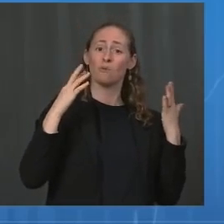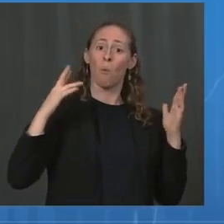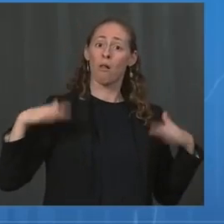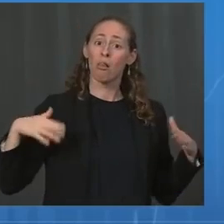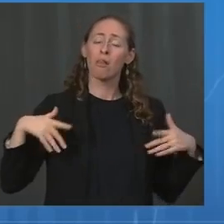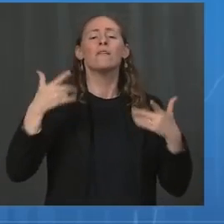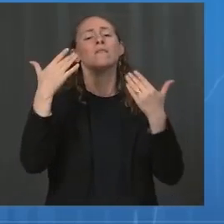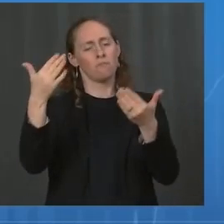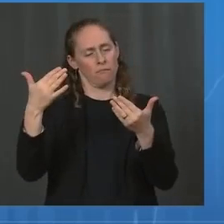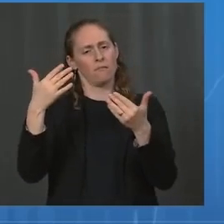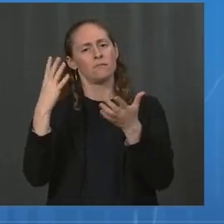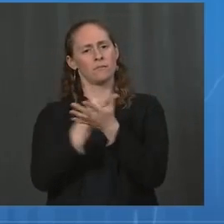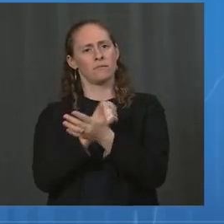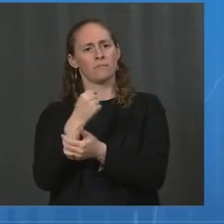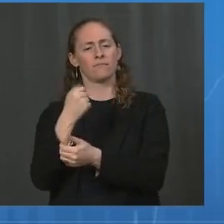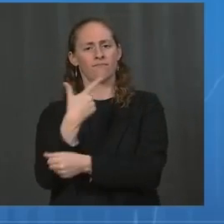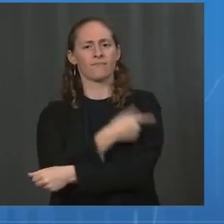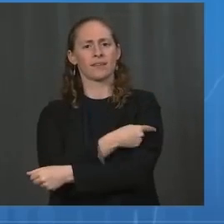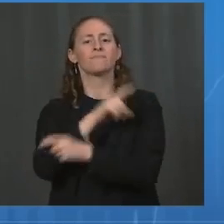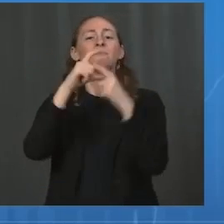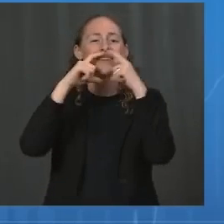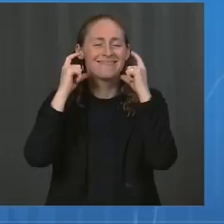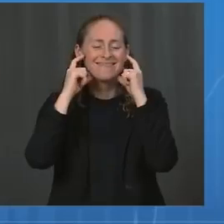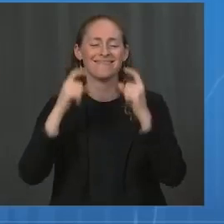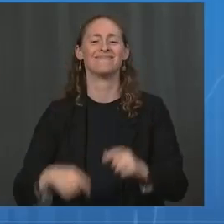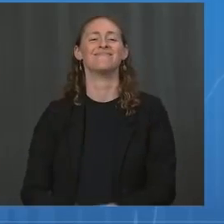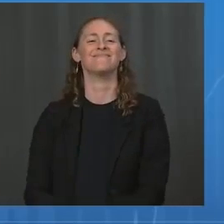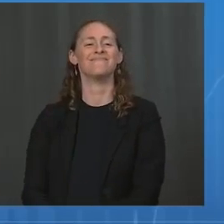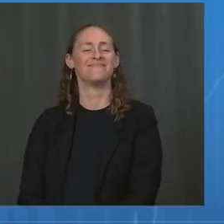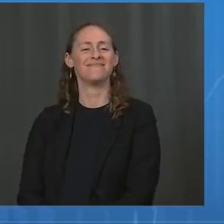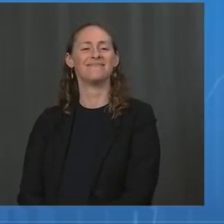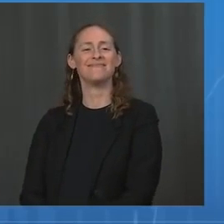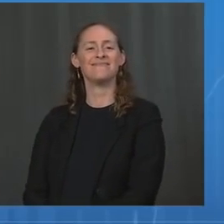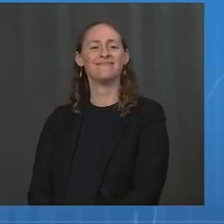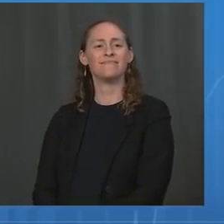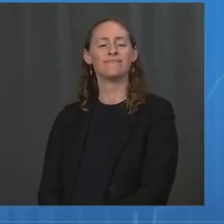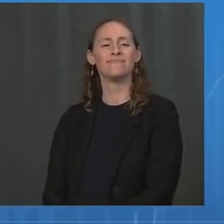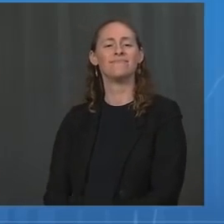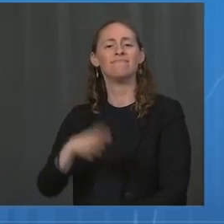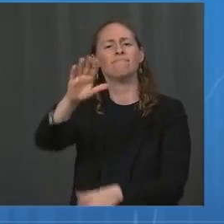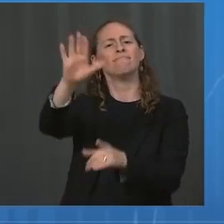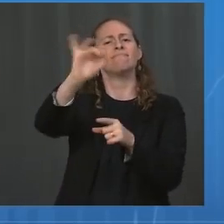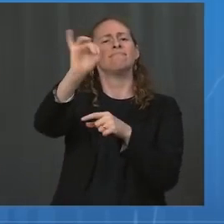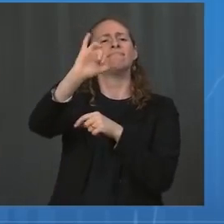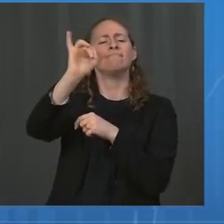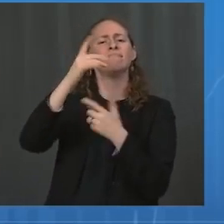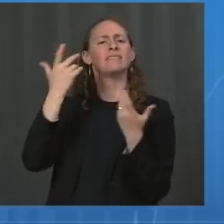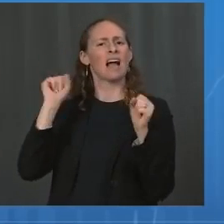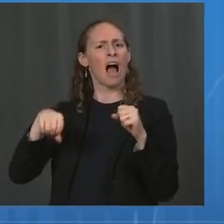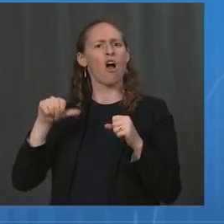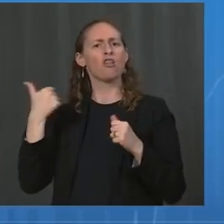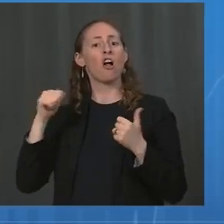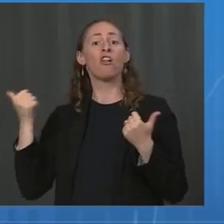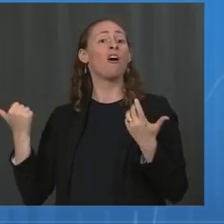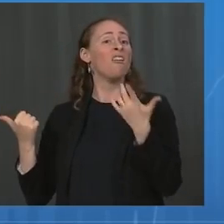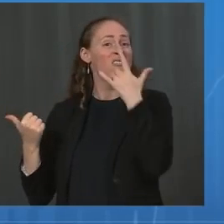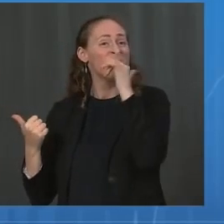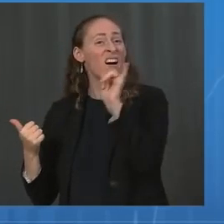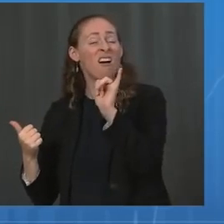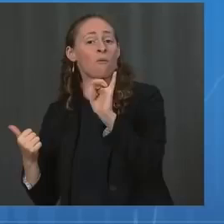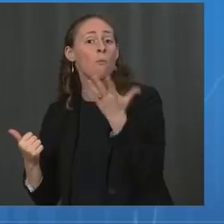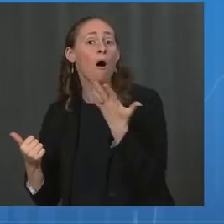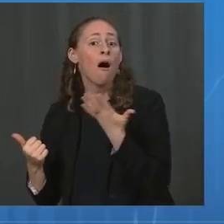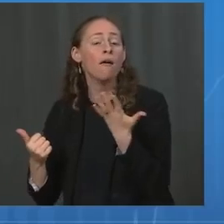employ additional key strategies in school to keep kids safe, including improved ventilation, physical distancing,